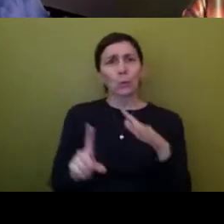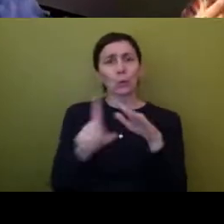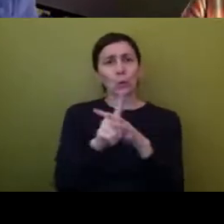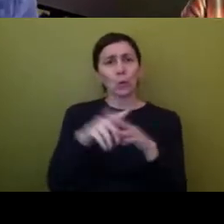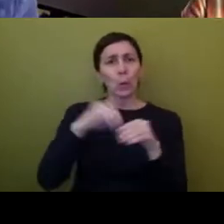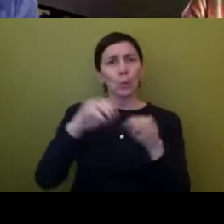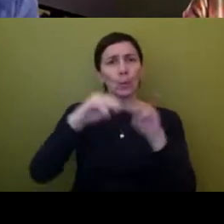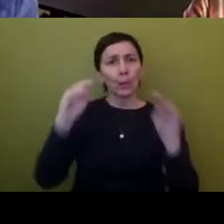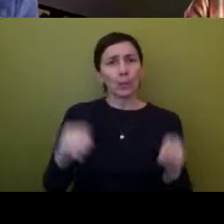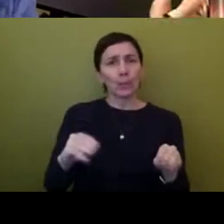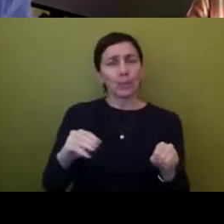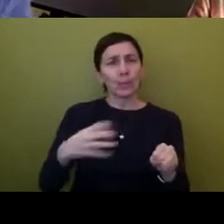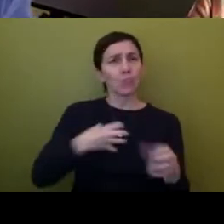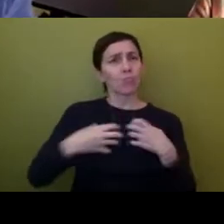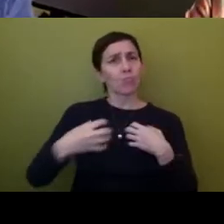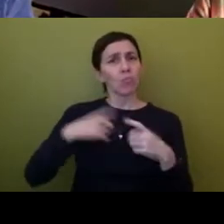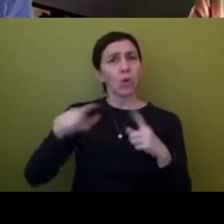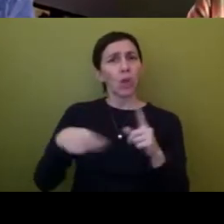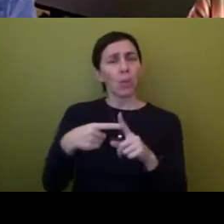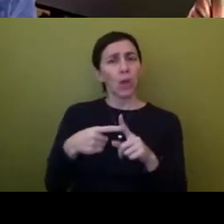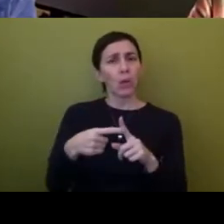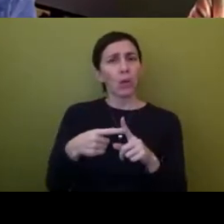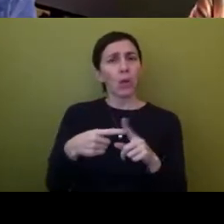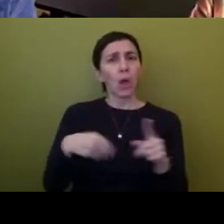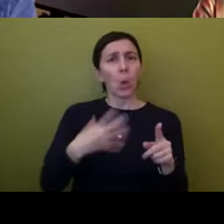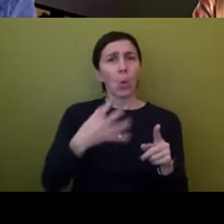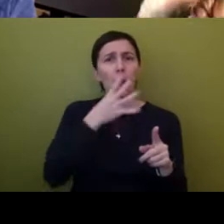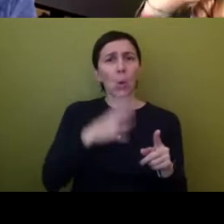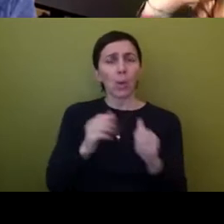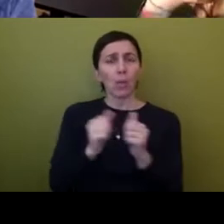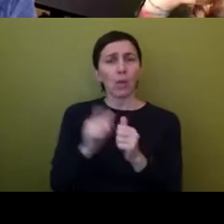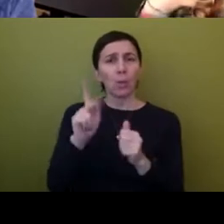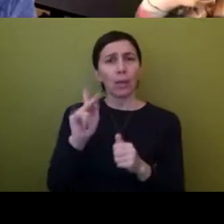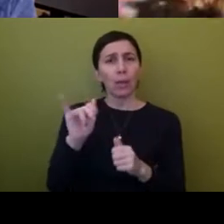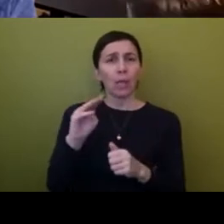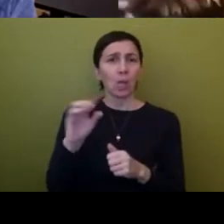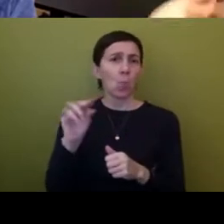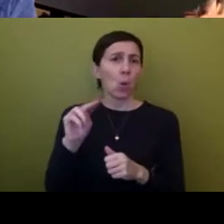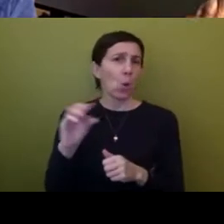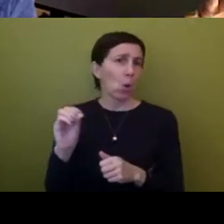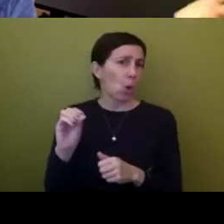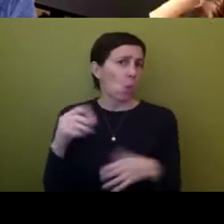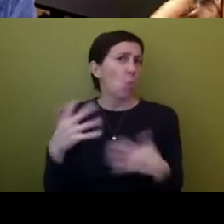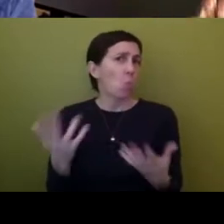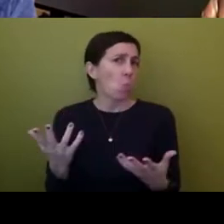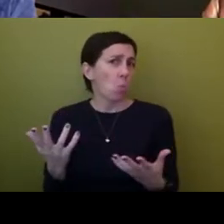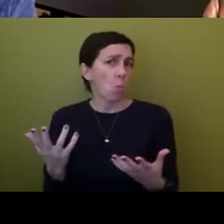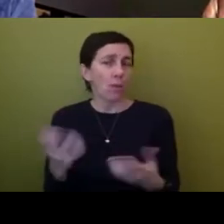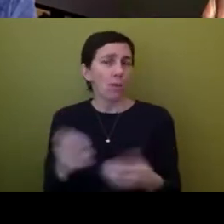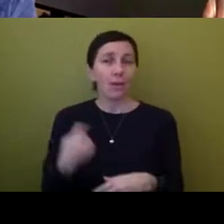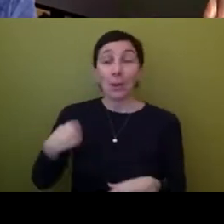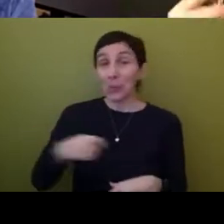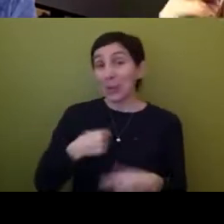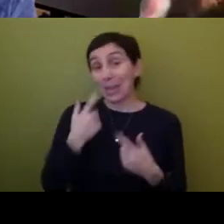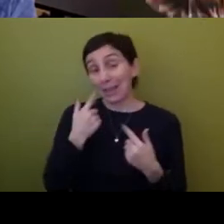kind of stuff to protest. Uh, kimono type of thing. And you, and, and, and, and, and like, we sit here laughing